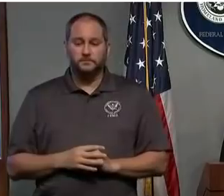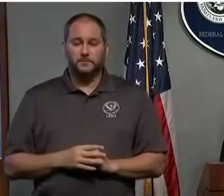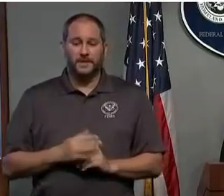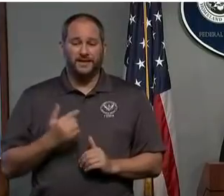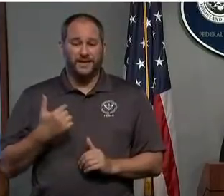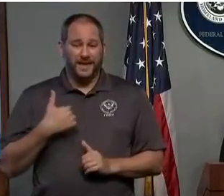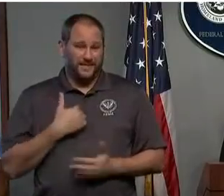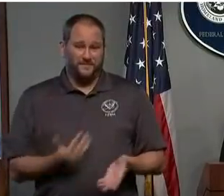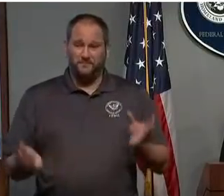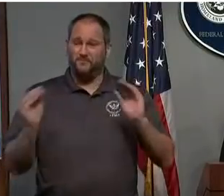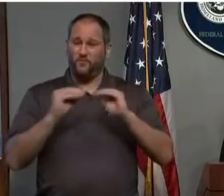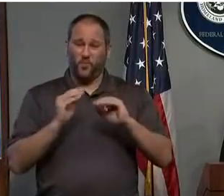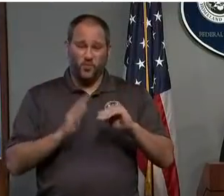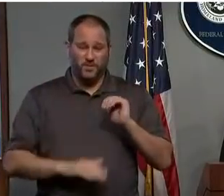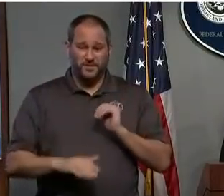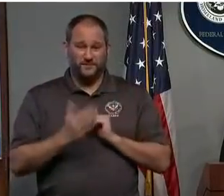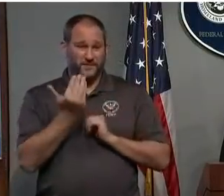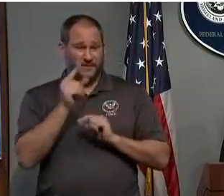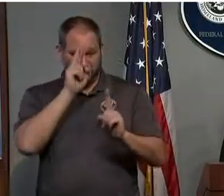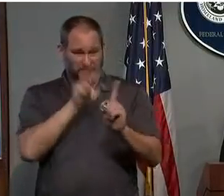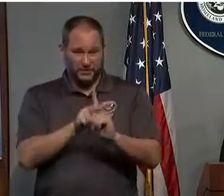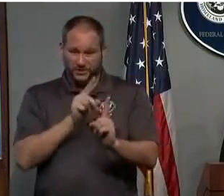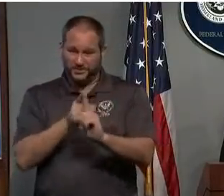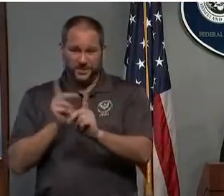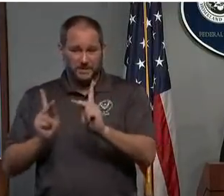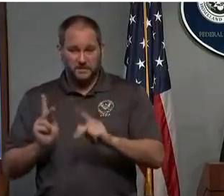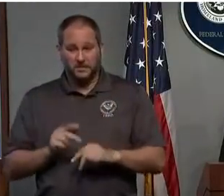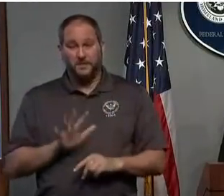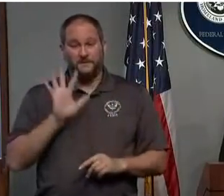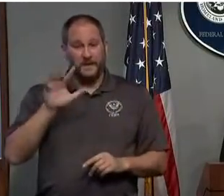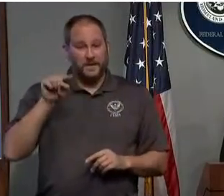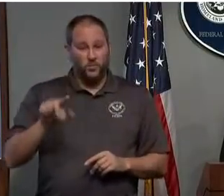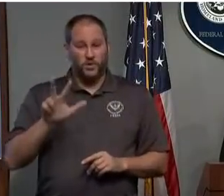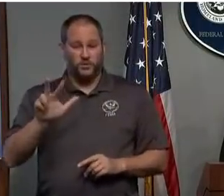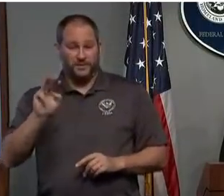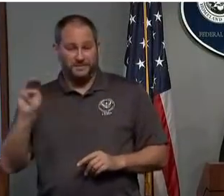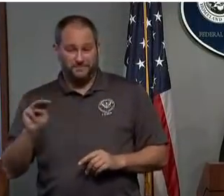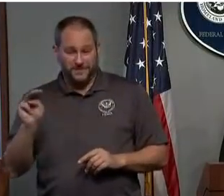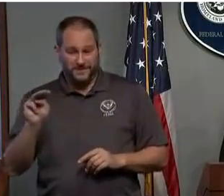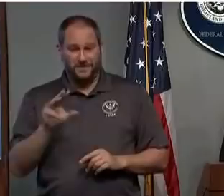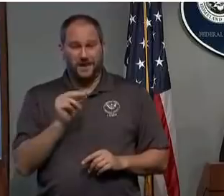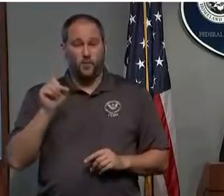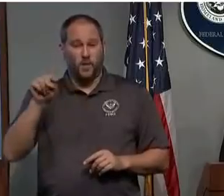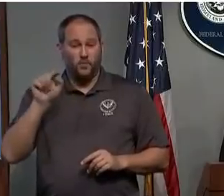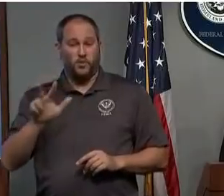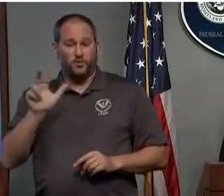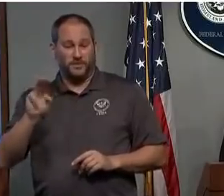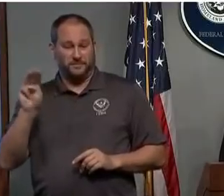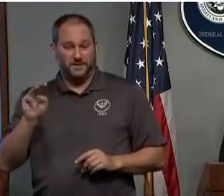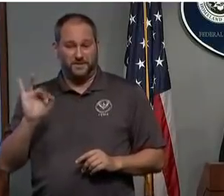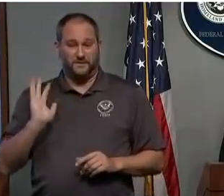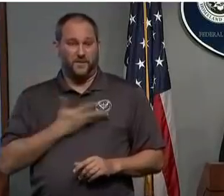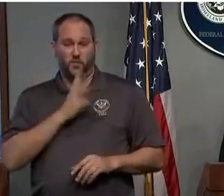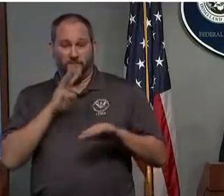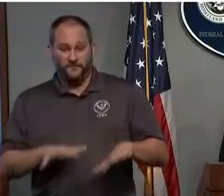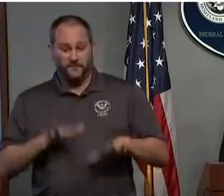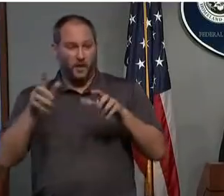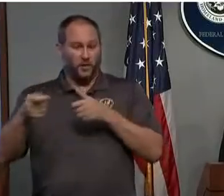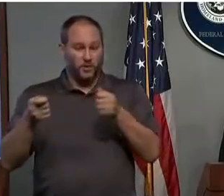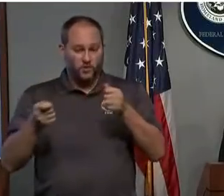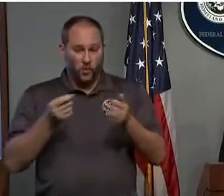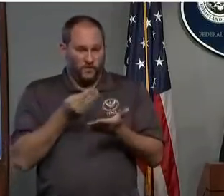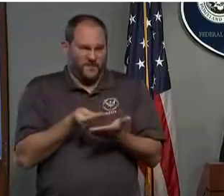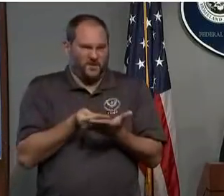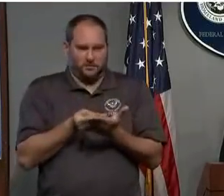.3 million, and additionally over 1.3 million of our own flood control coastal emergency funds that allow us to